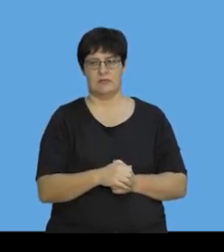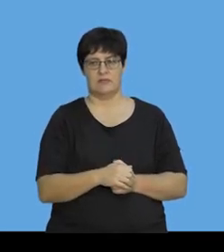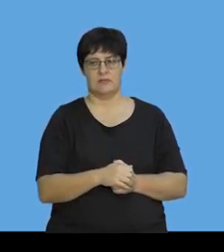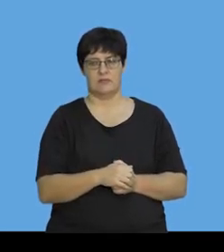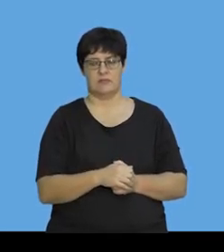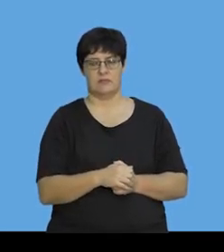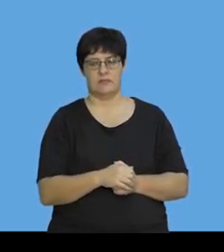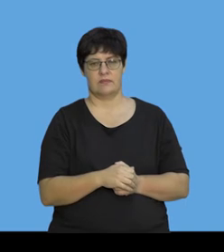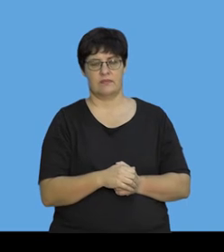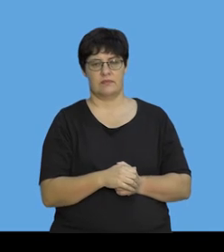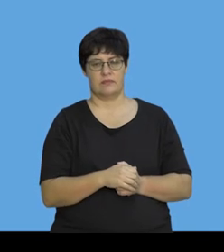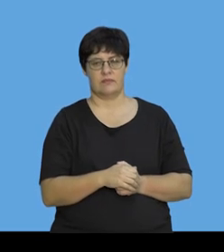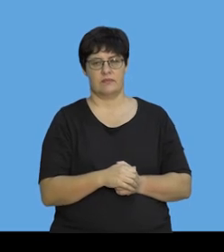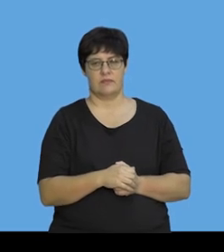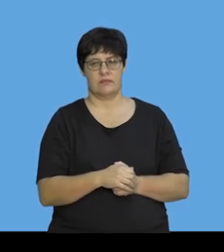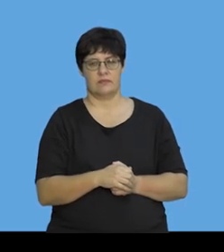There we go.